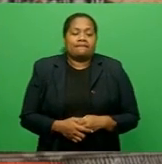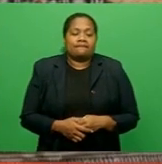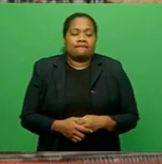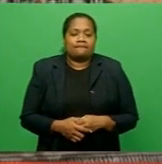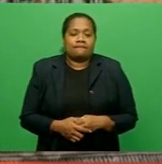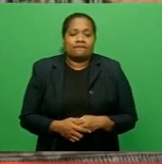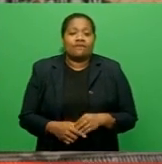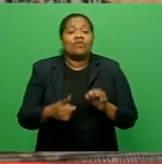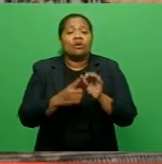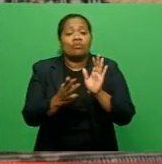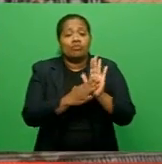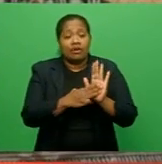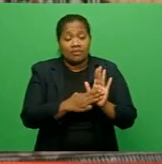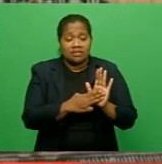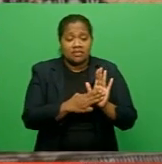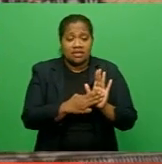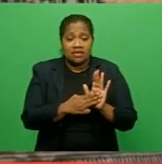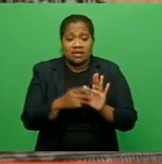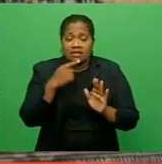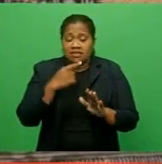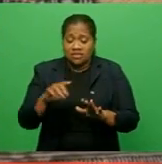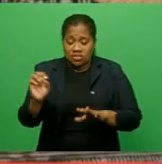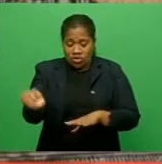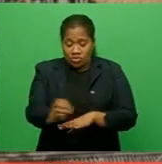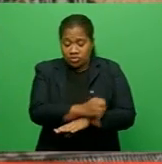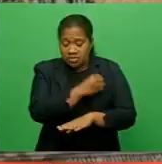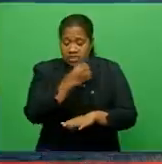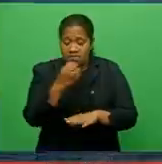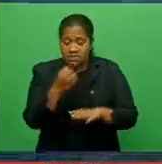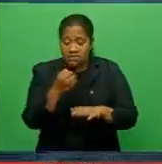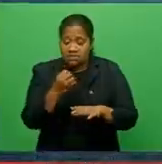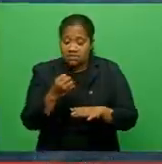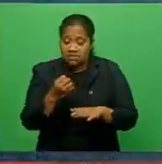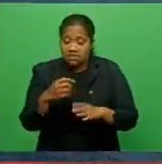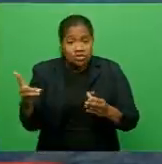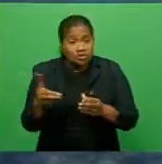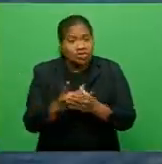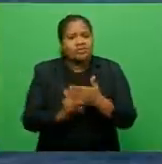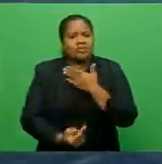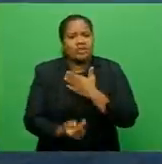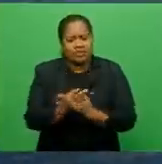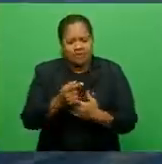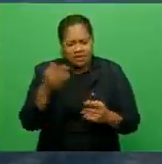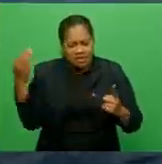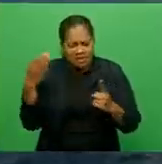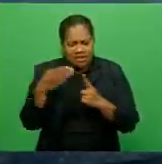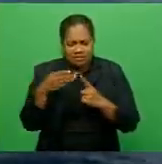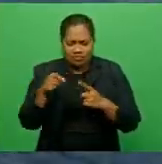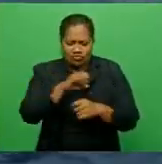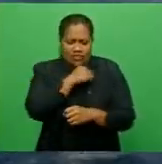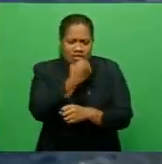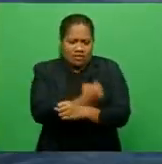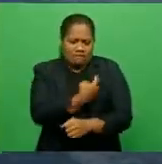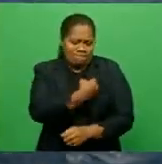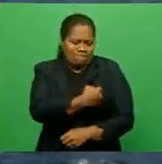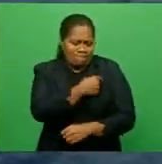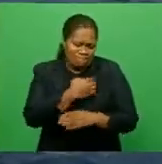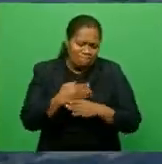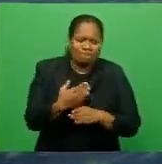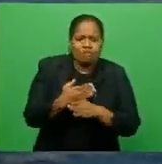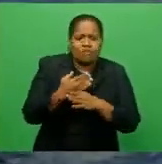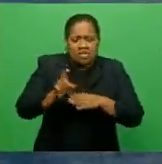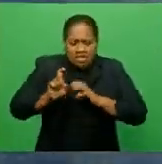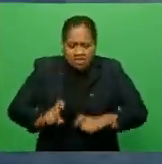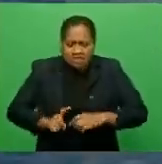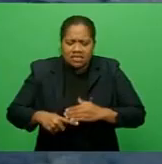The Prime Minister says the ocean transformation document aims to strengthen the commitment of a 100% sustainable management